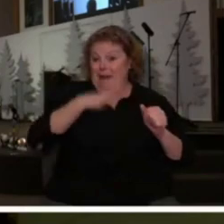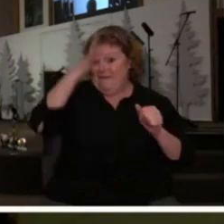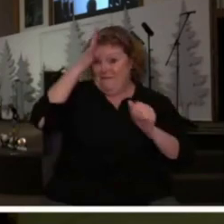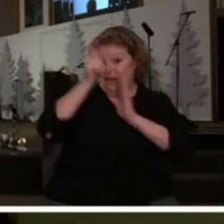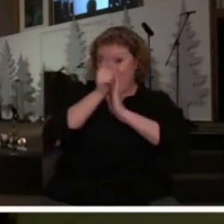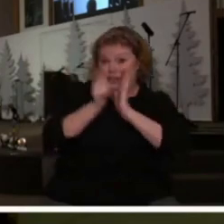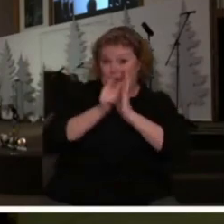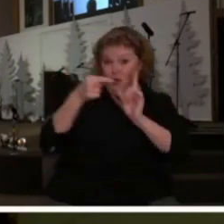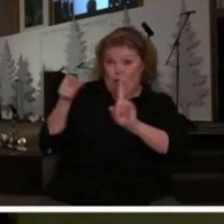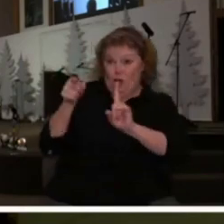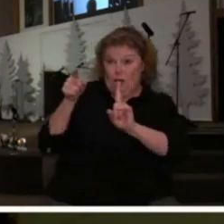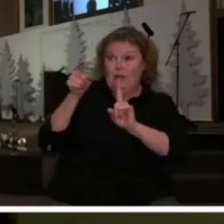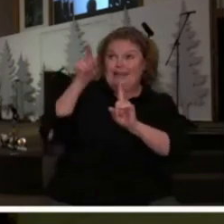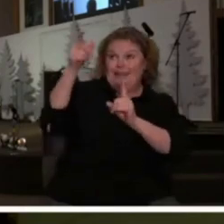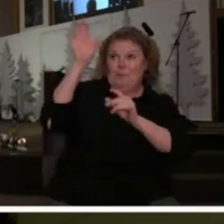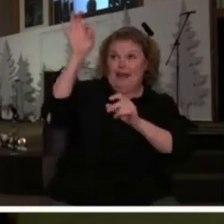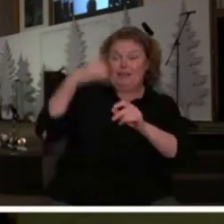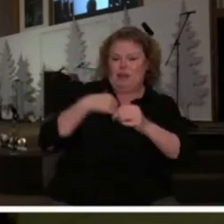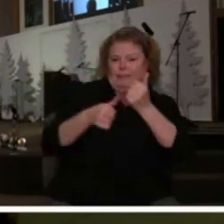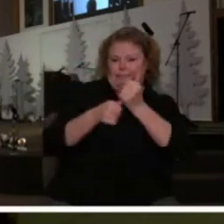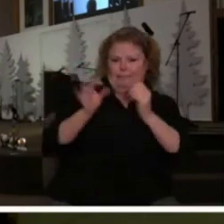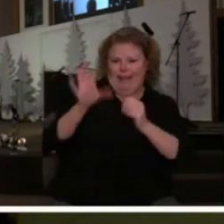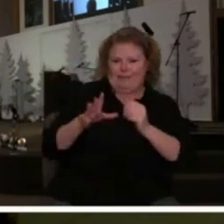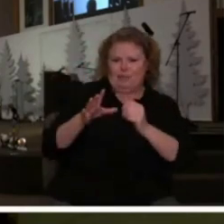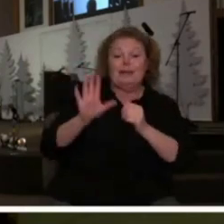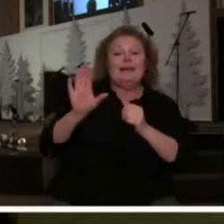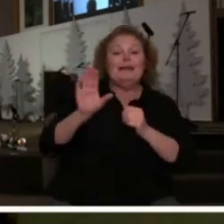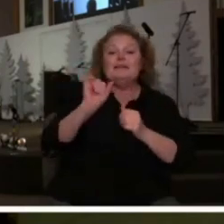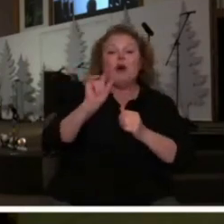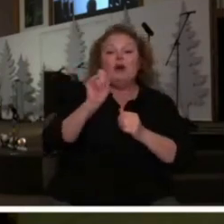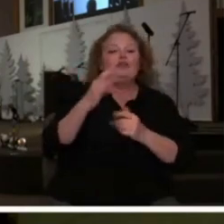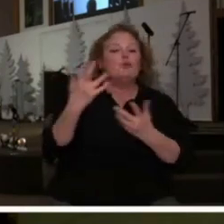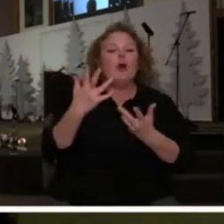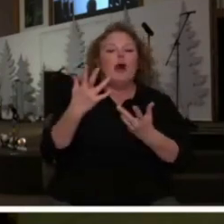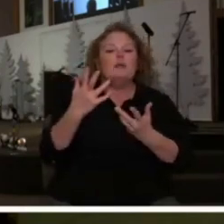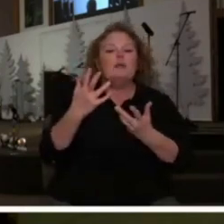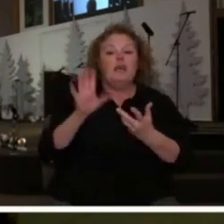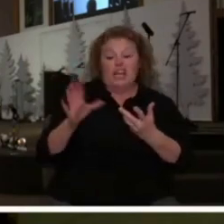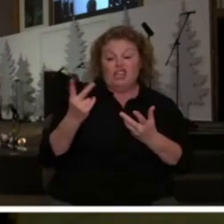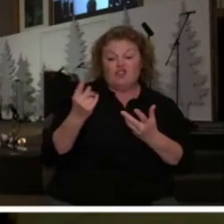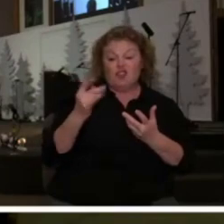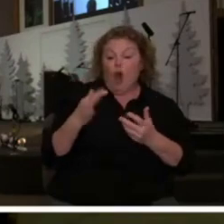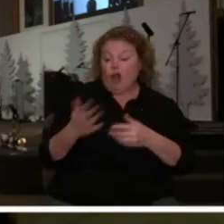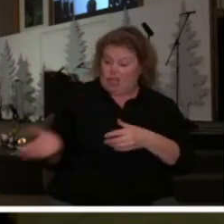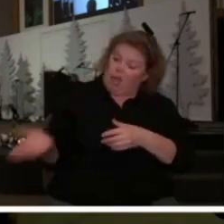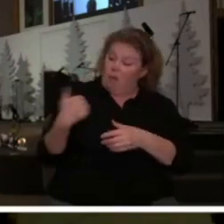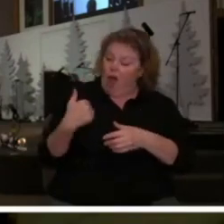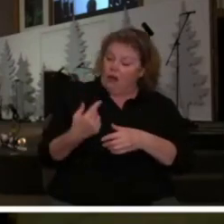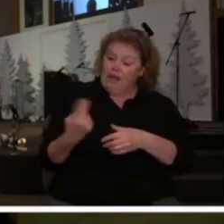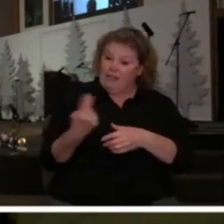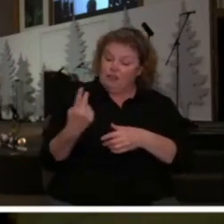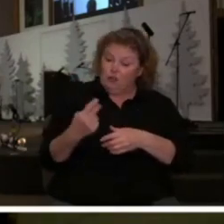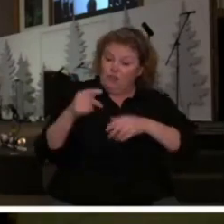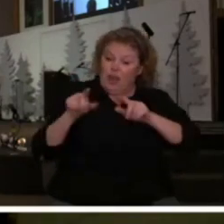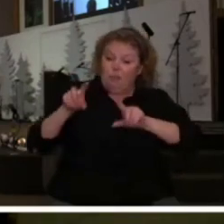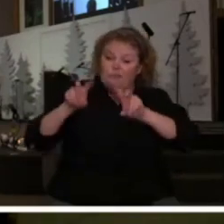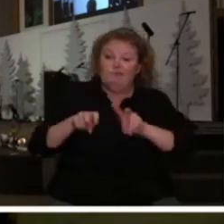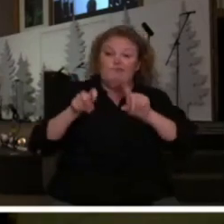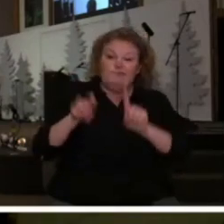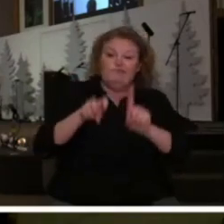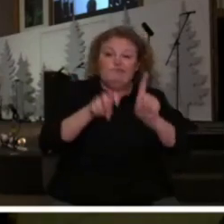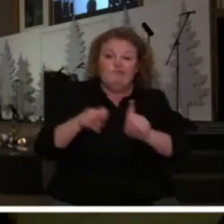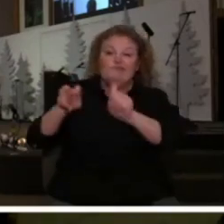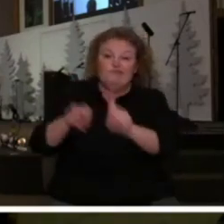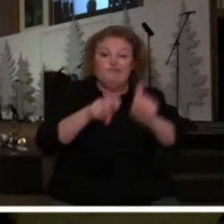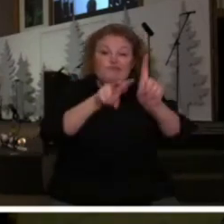-law when I was his associate pastor, and for him, his altar was grabbing his dog by the name of Bear and walking a block from his house to the railroad tracks, and he would walk